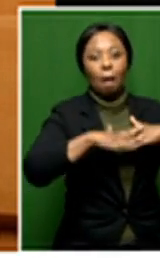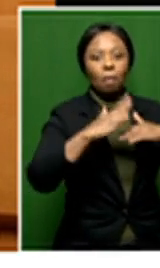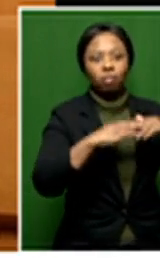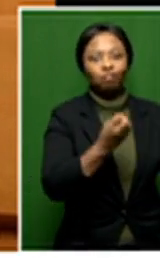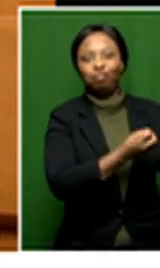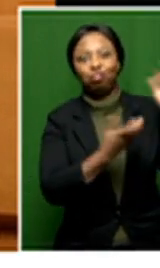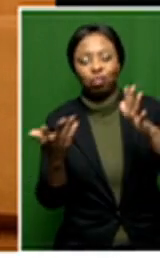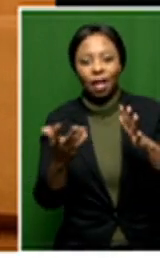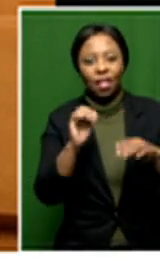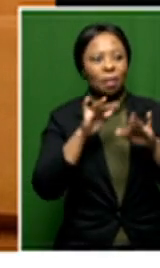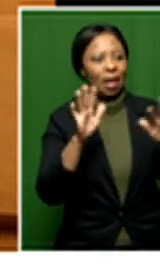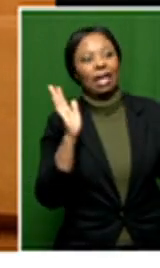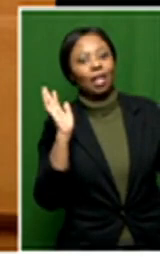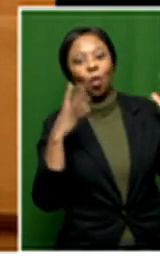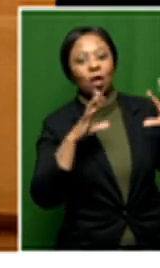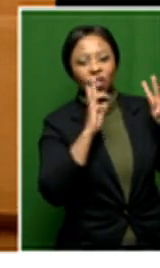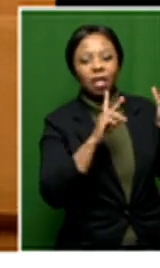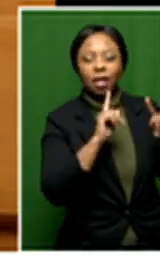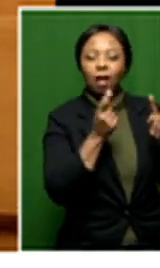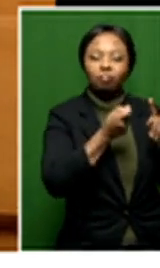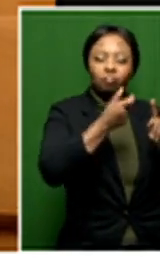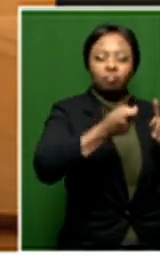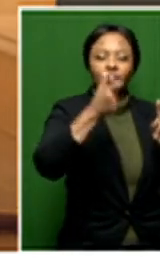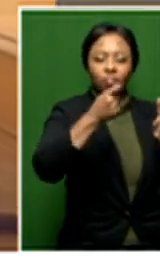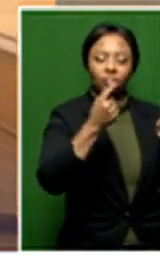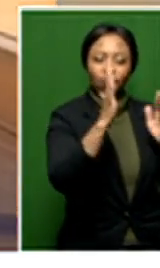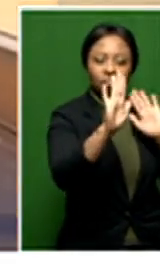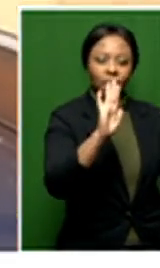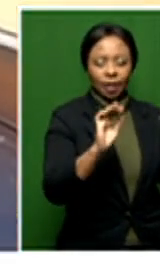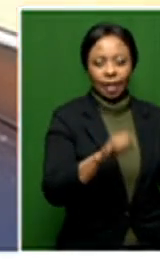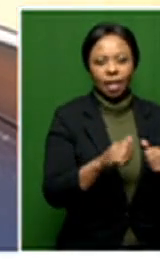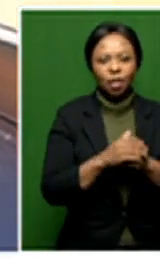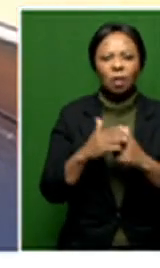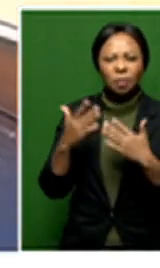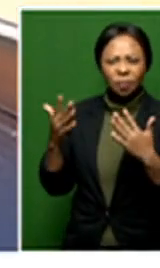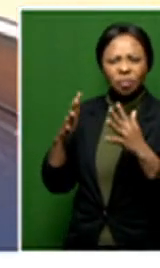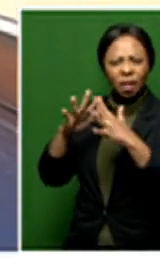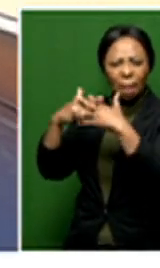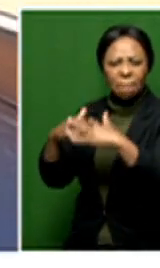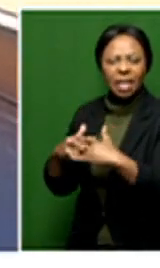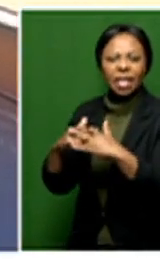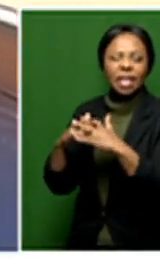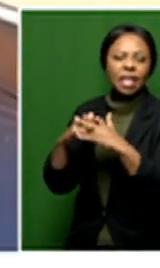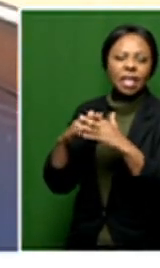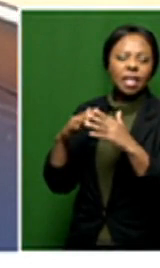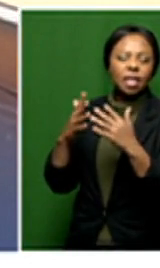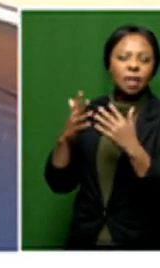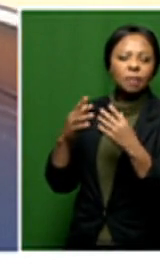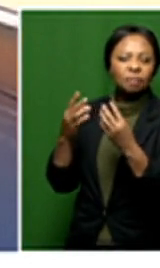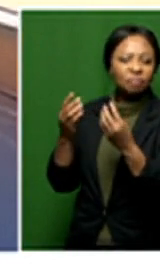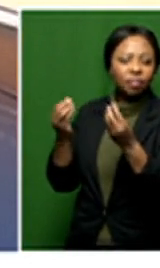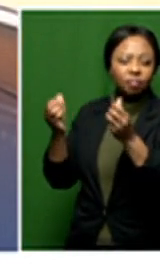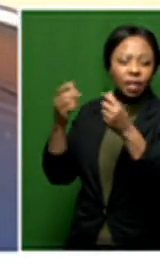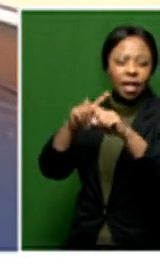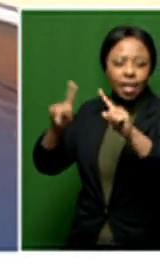case people want to visit the bag factory. Indeed. And you also work in expanded painting and mixed media installation, isn't it? So where you